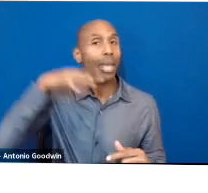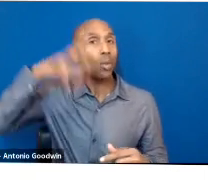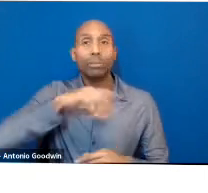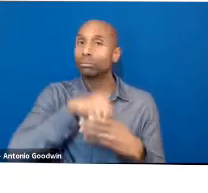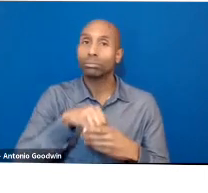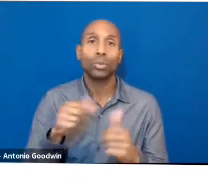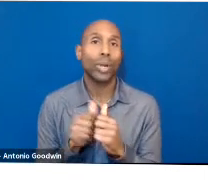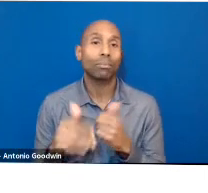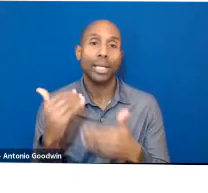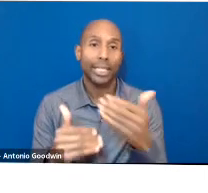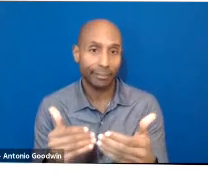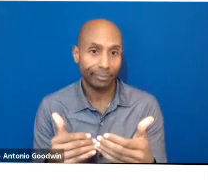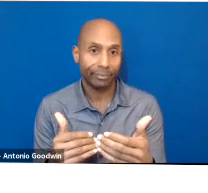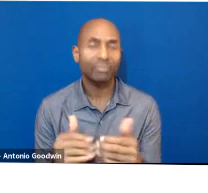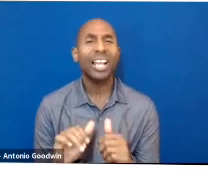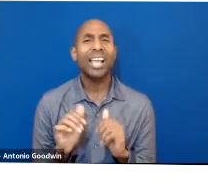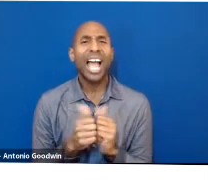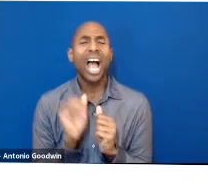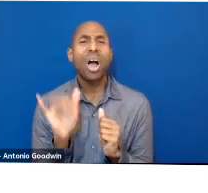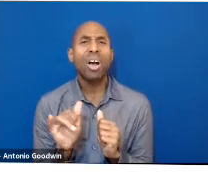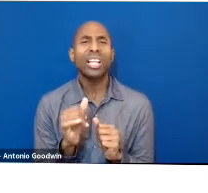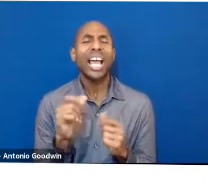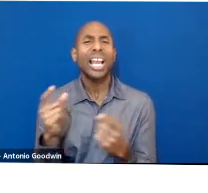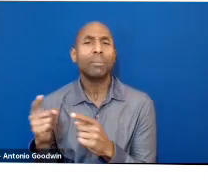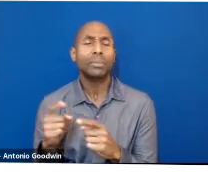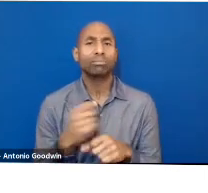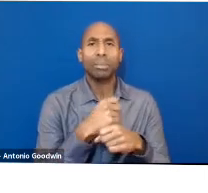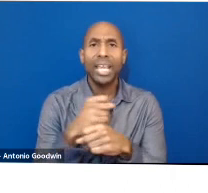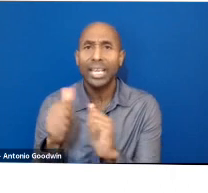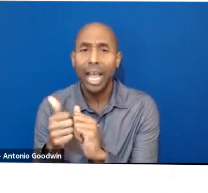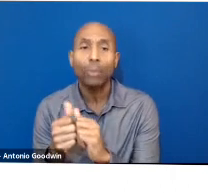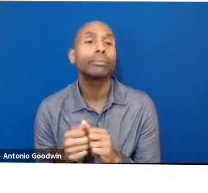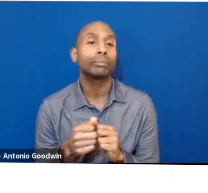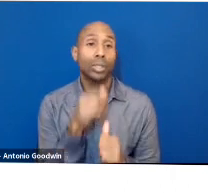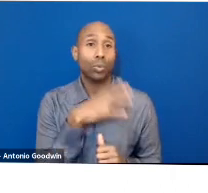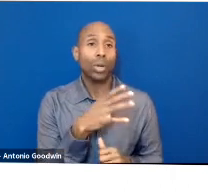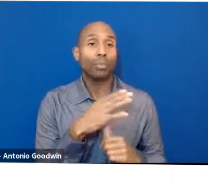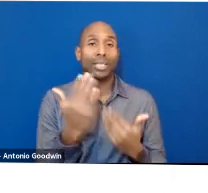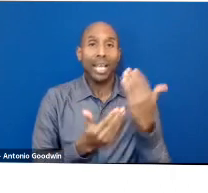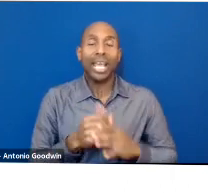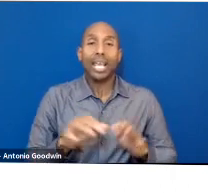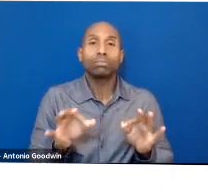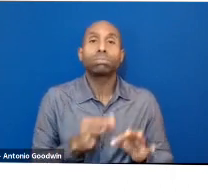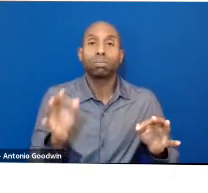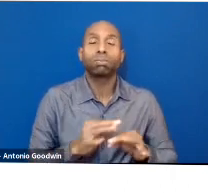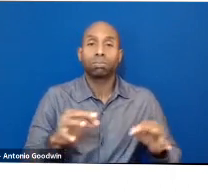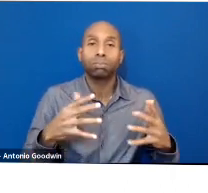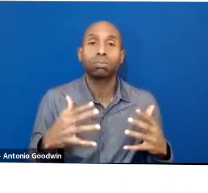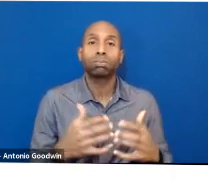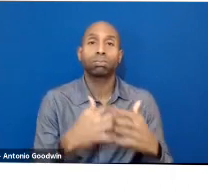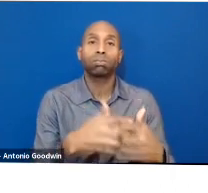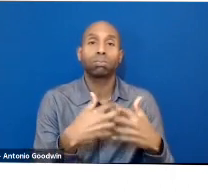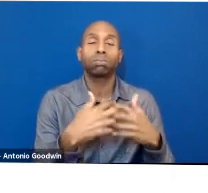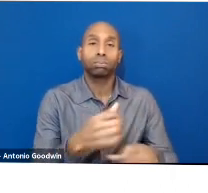is that it starts with the women hand spinning the cotton. And this cotton is locally grown. Cotton has been